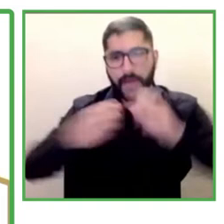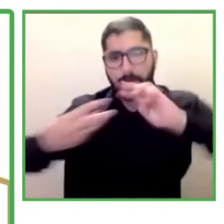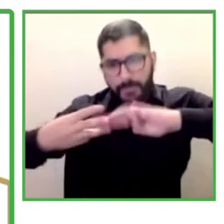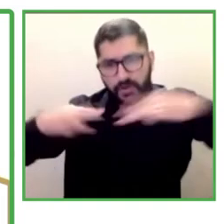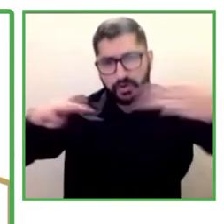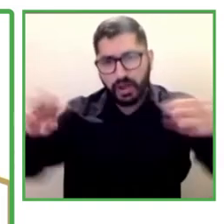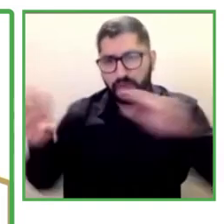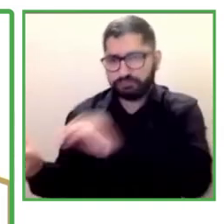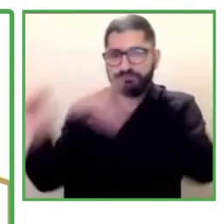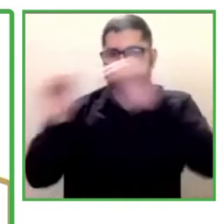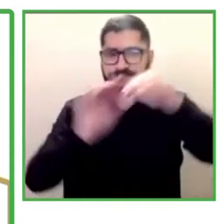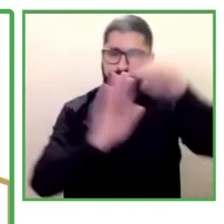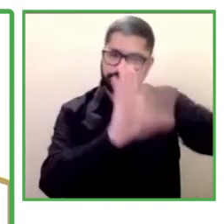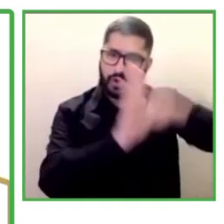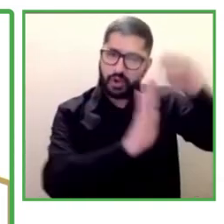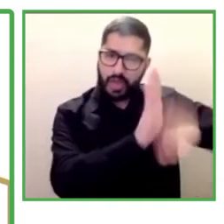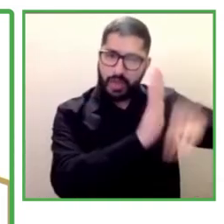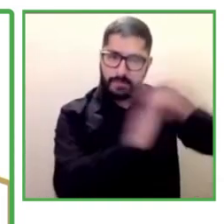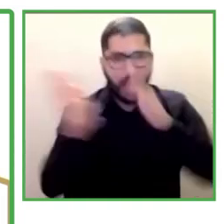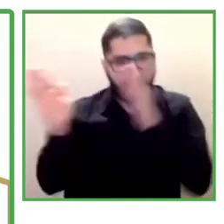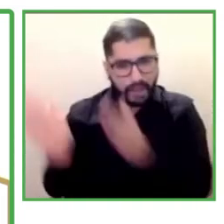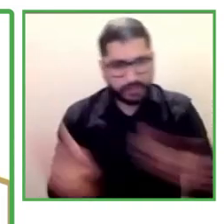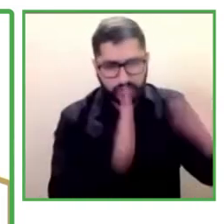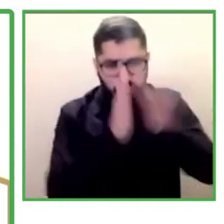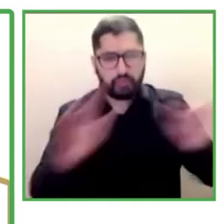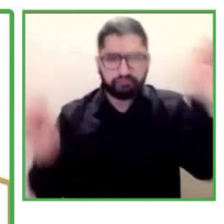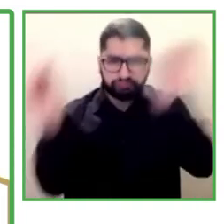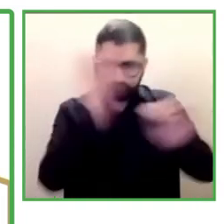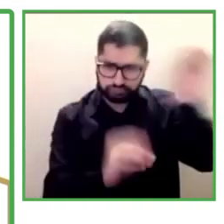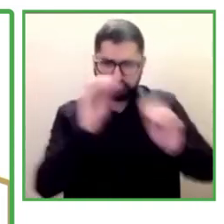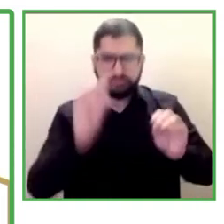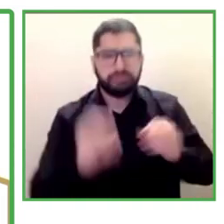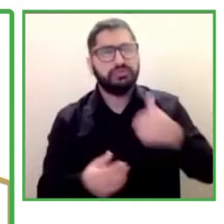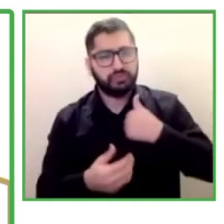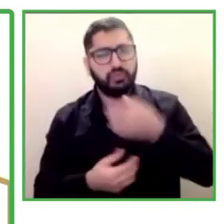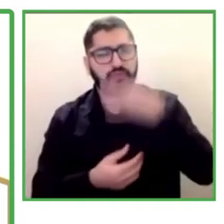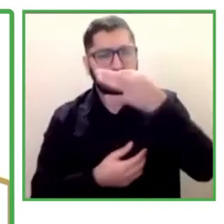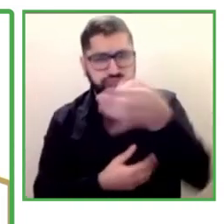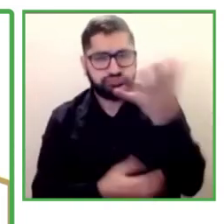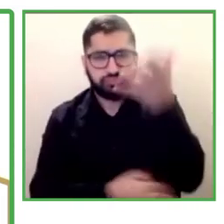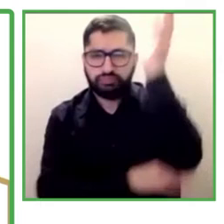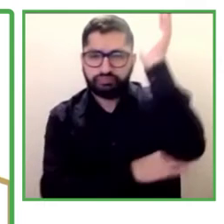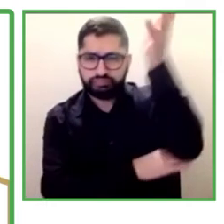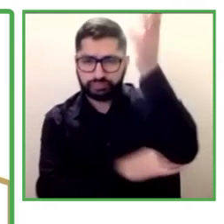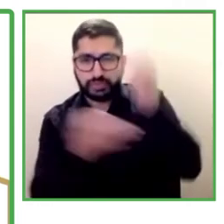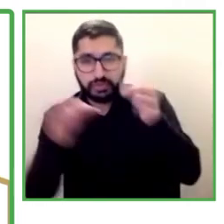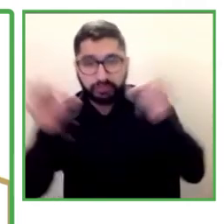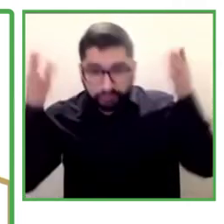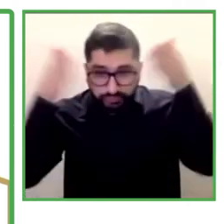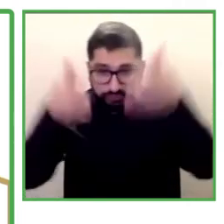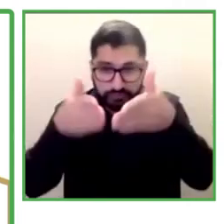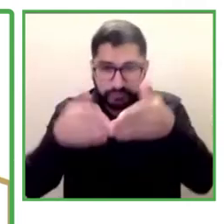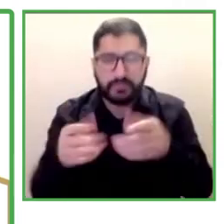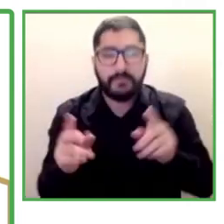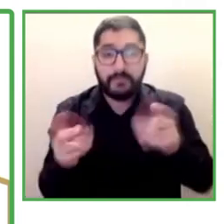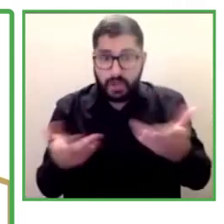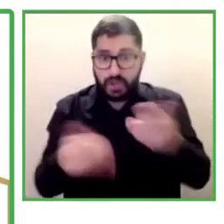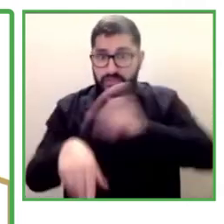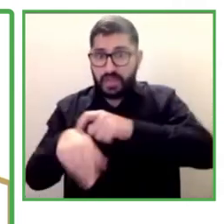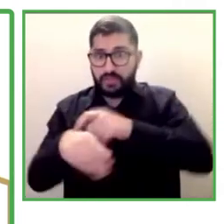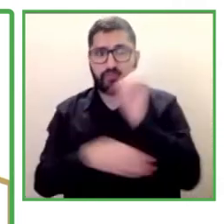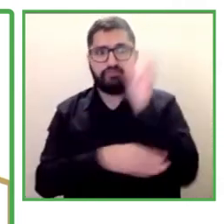virtual transference and synchronic way. So, this allowed us